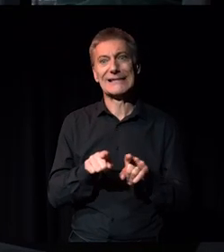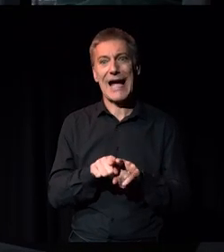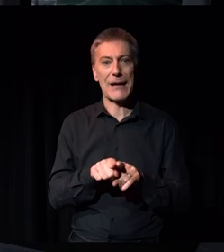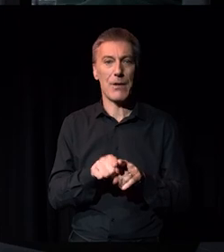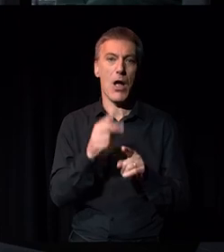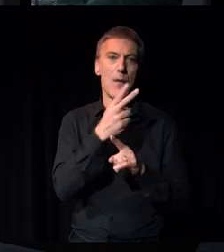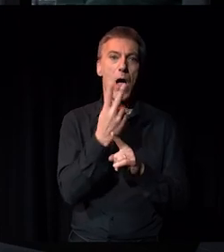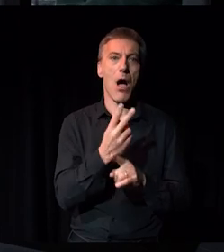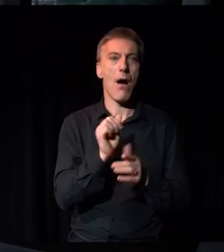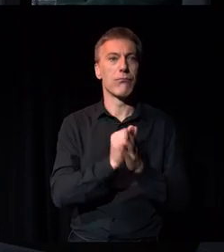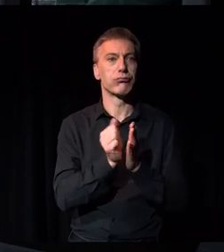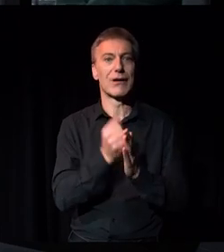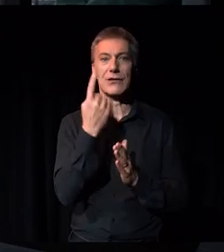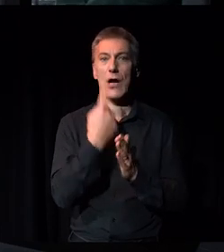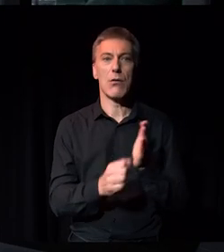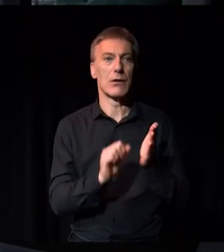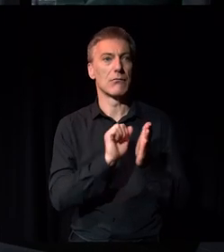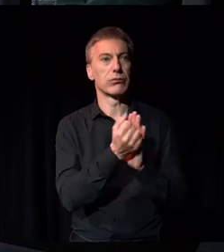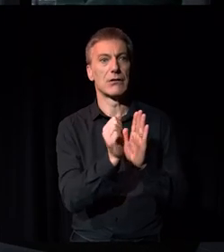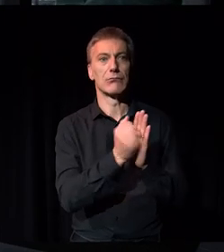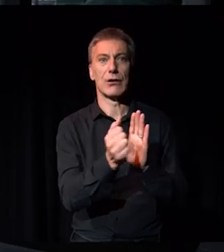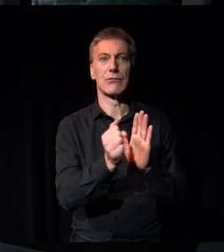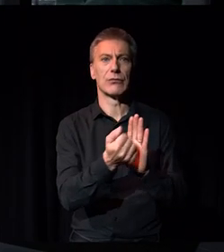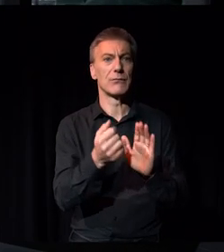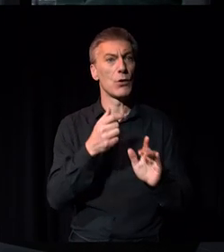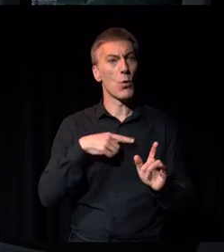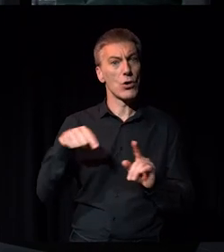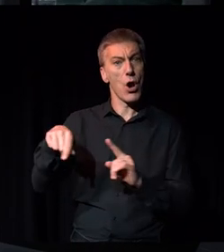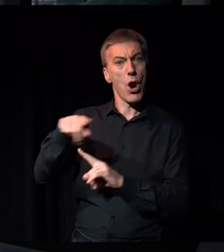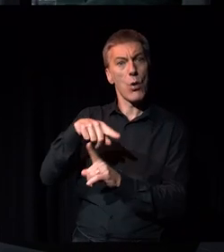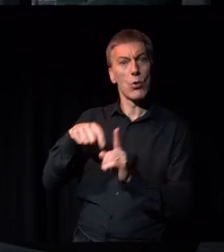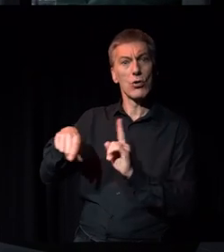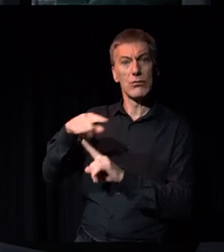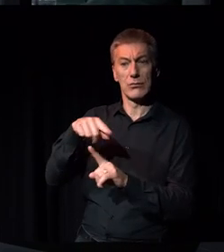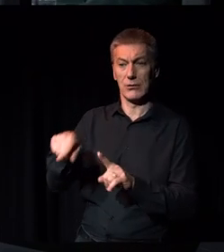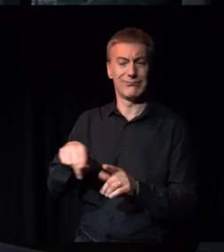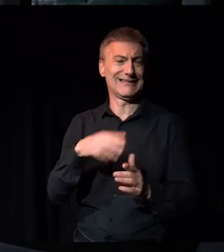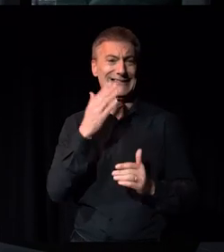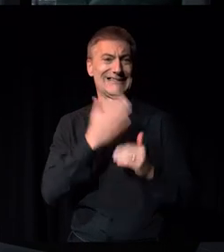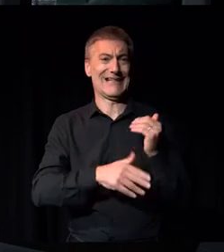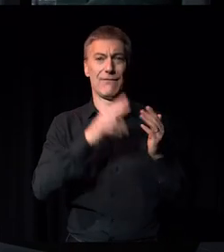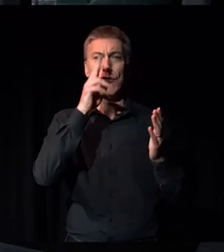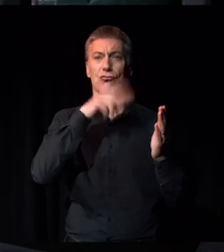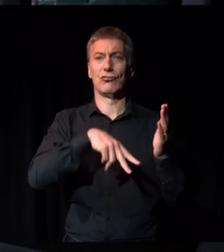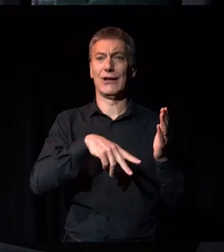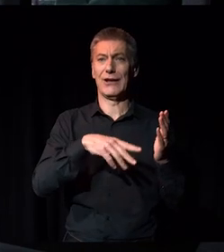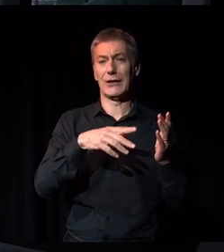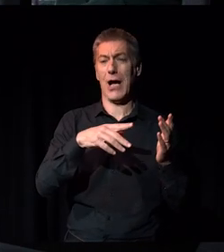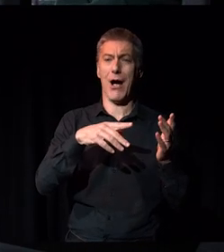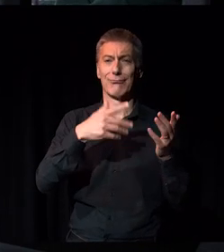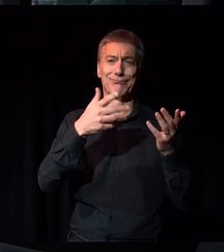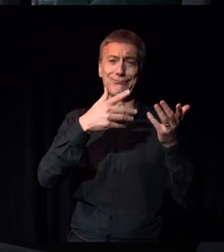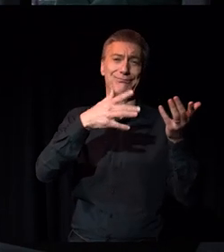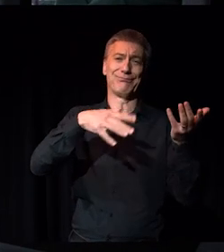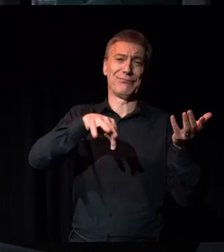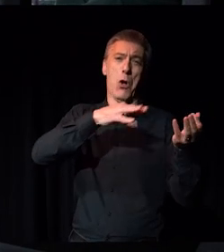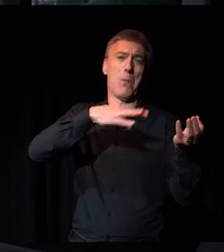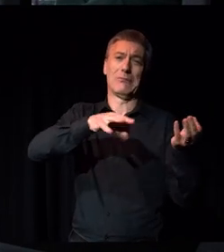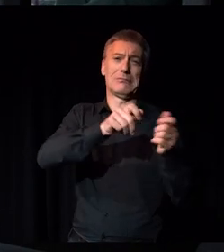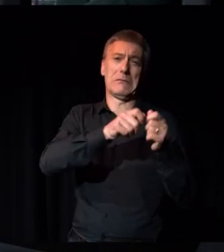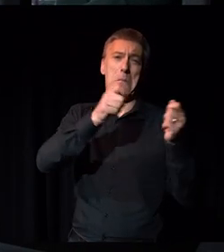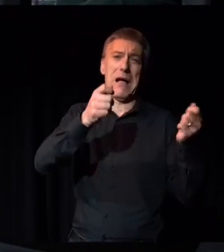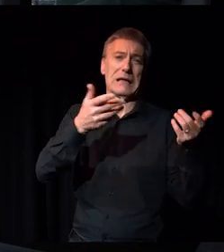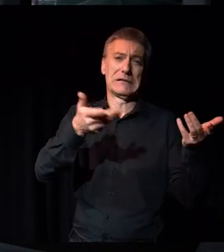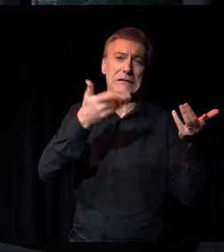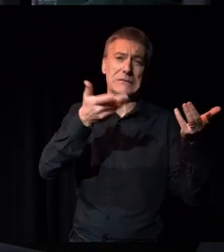specific press, rather than we want someone from the local community. They're never going to read some kind of symphony orchestra obscure magazine,